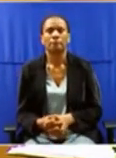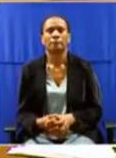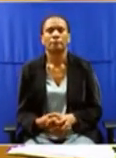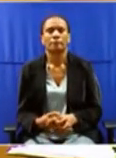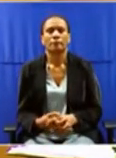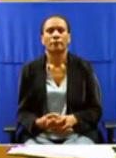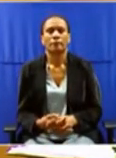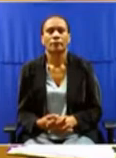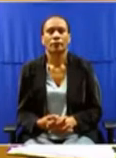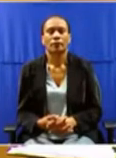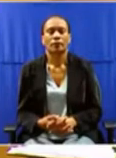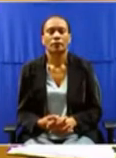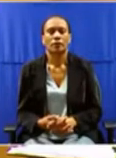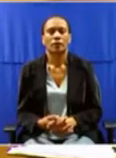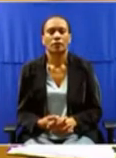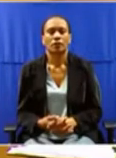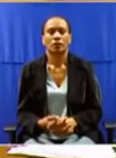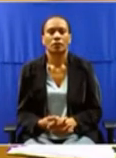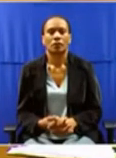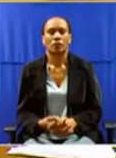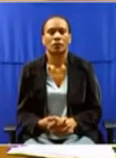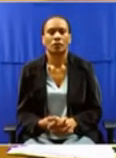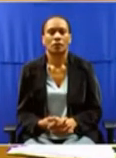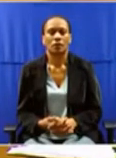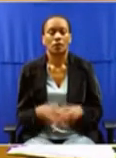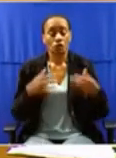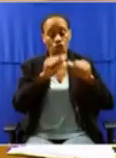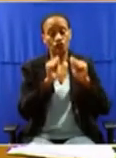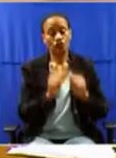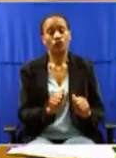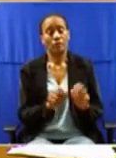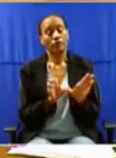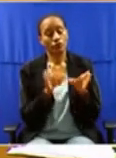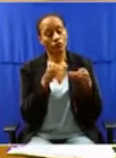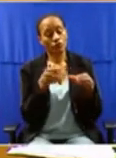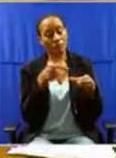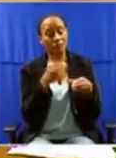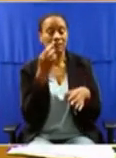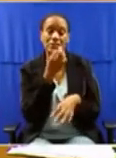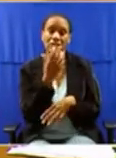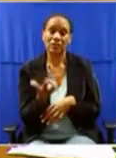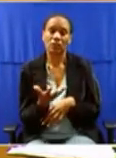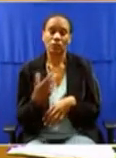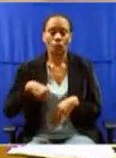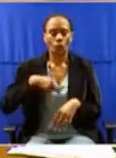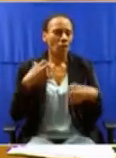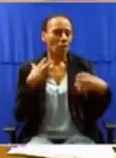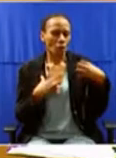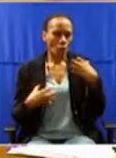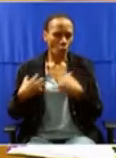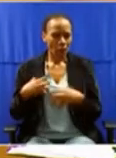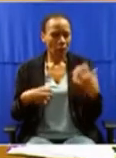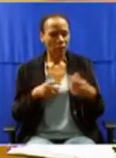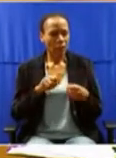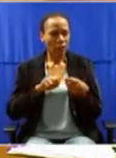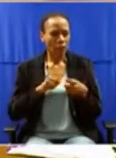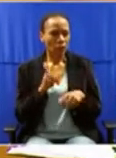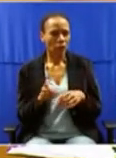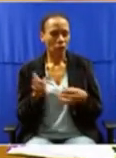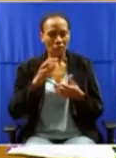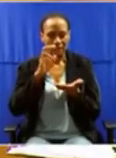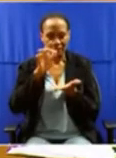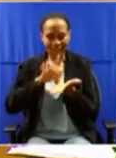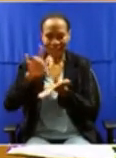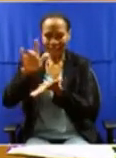budgetary constraints. And if I would like to just quote from the Chairman of the Commission, they then said, We were worried about the fact that all the centres were